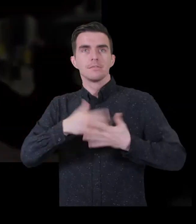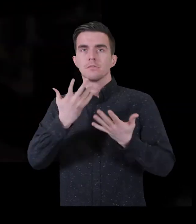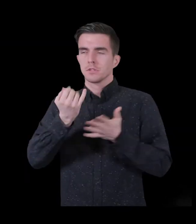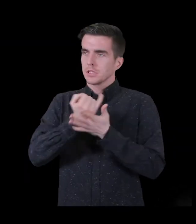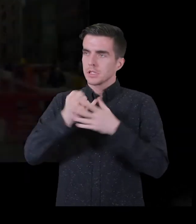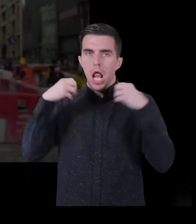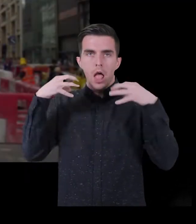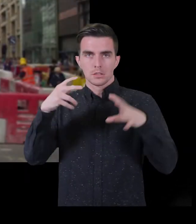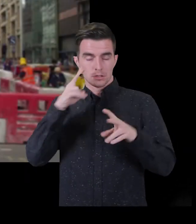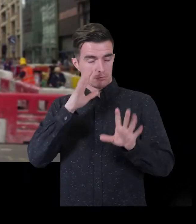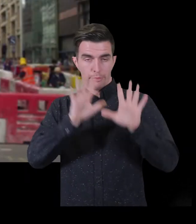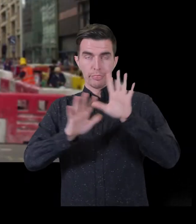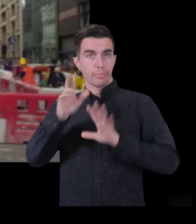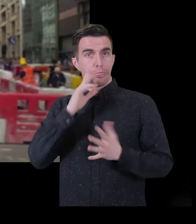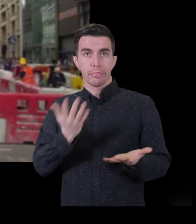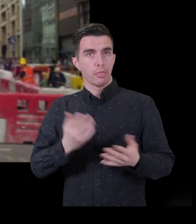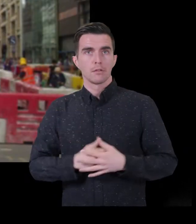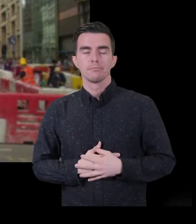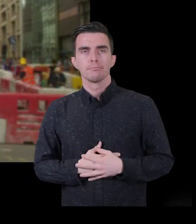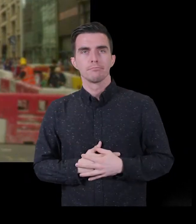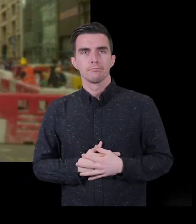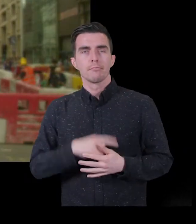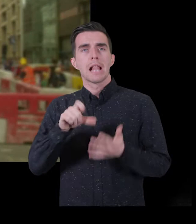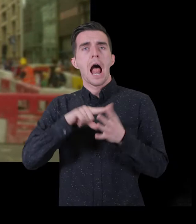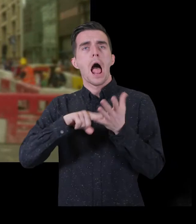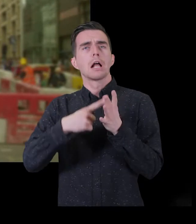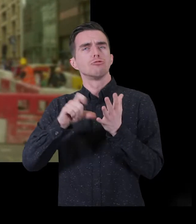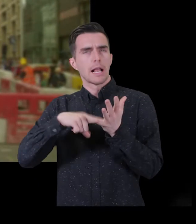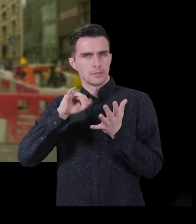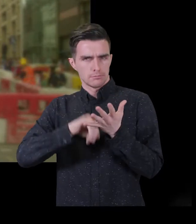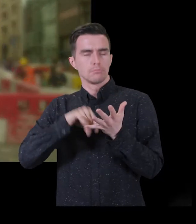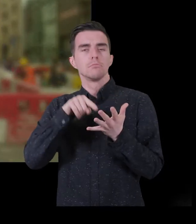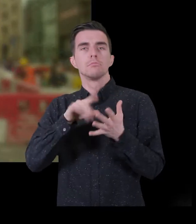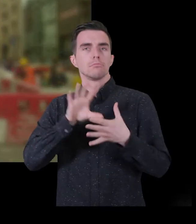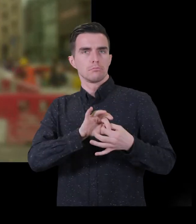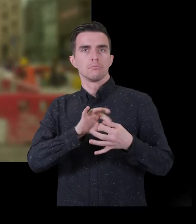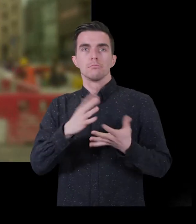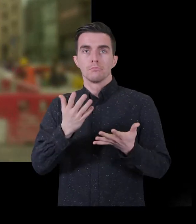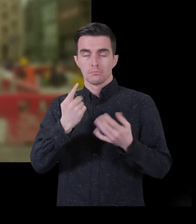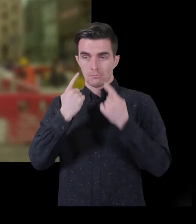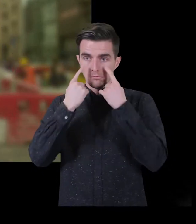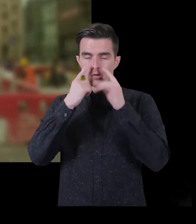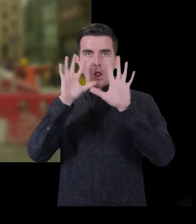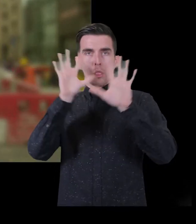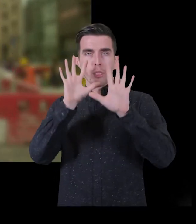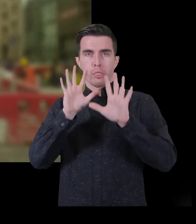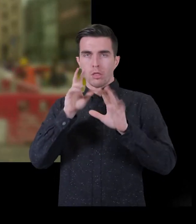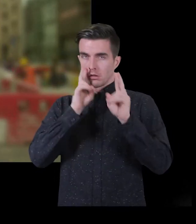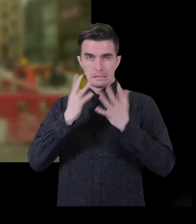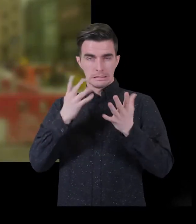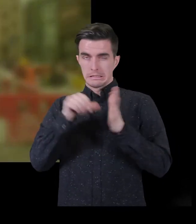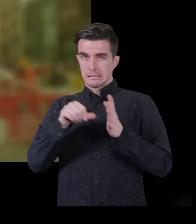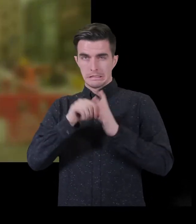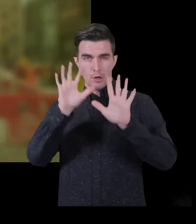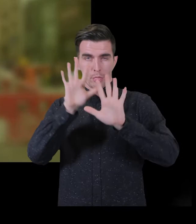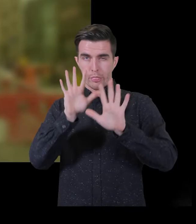Cataracts. This occurs when the lens of the eye becomes cloudy. It leads to blurred vision and sensitivity to glare or bright